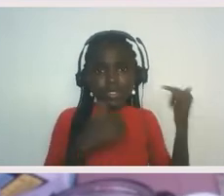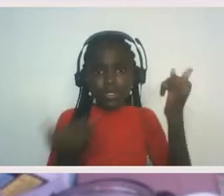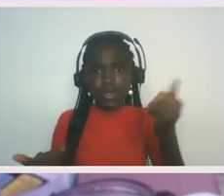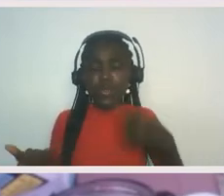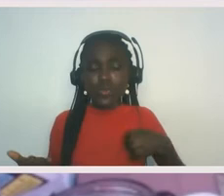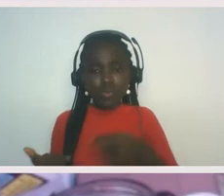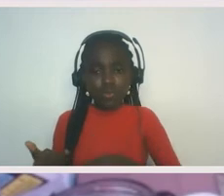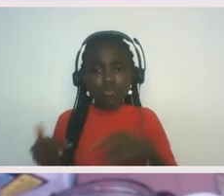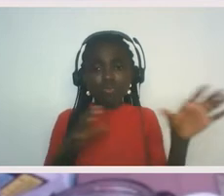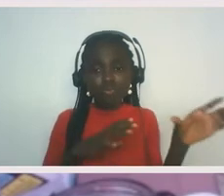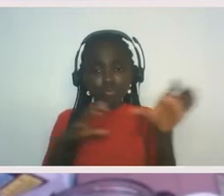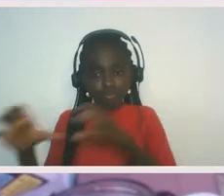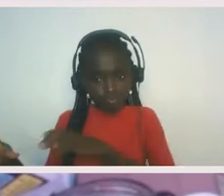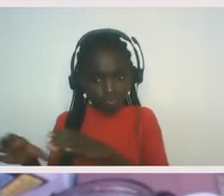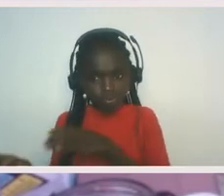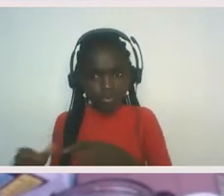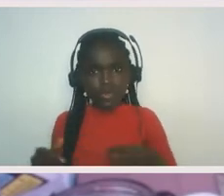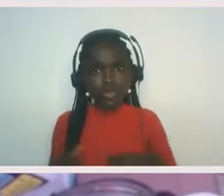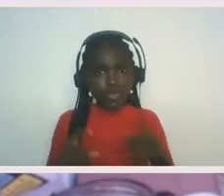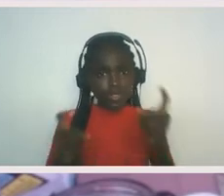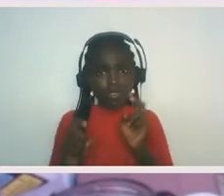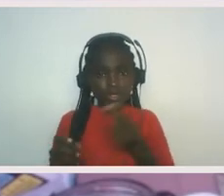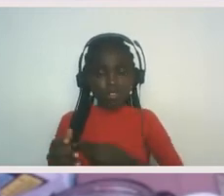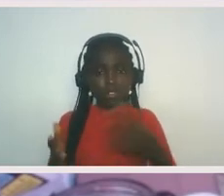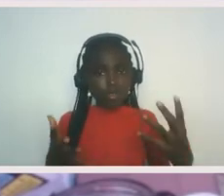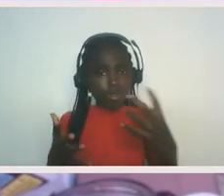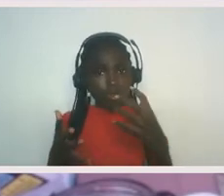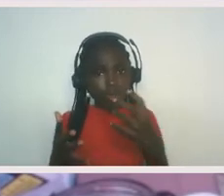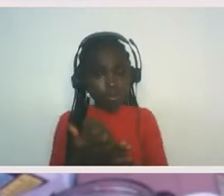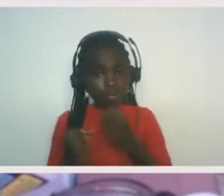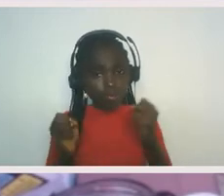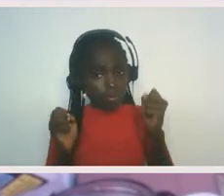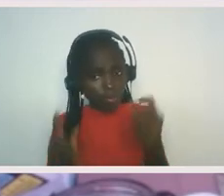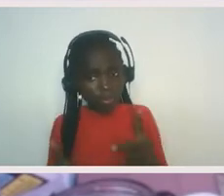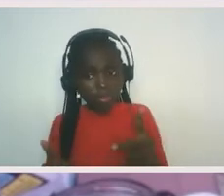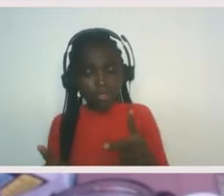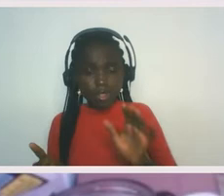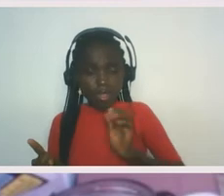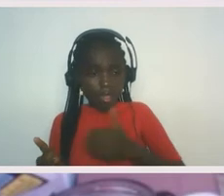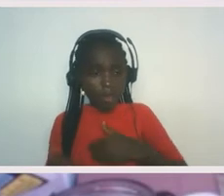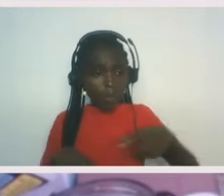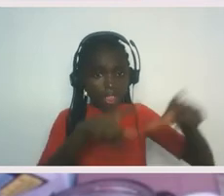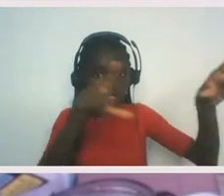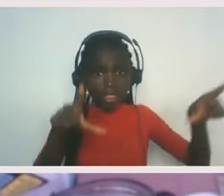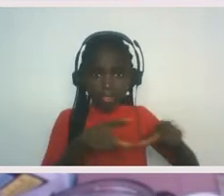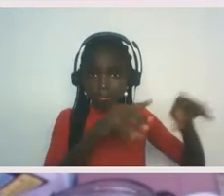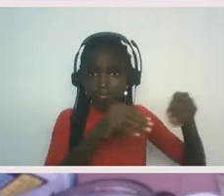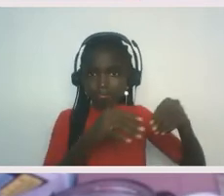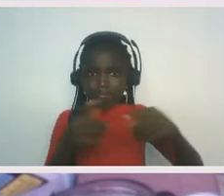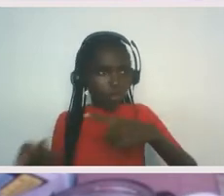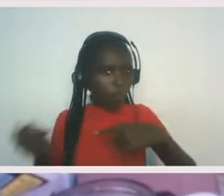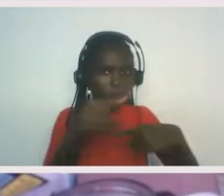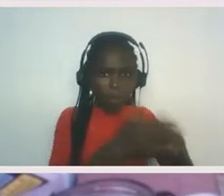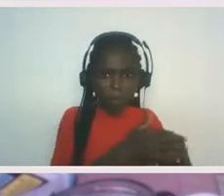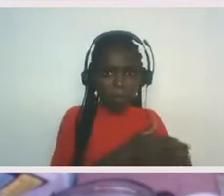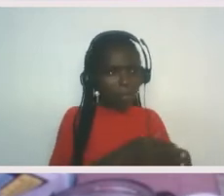just giving us the opportunity to come back to our own land and fix it. That's the land